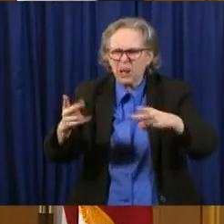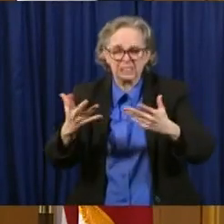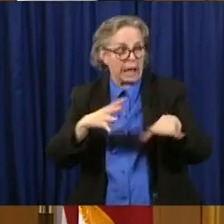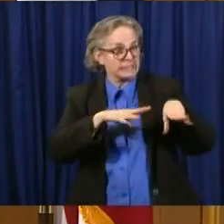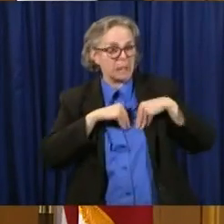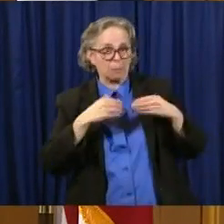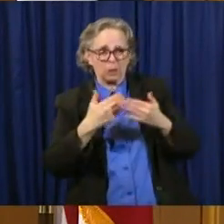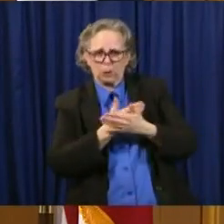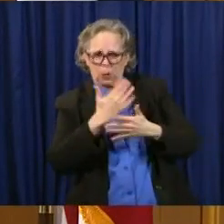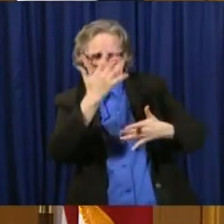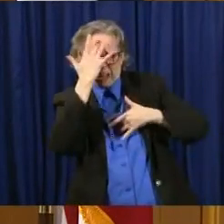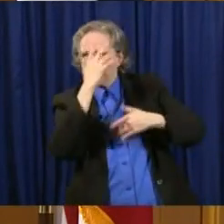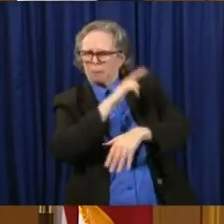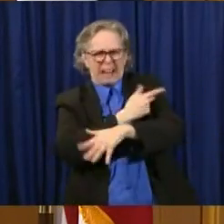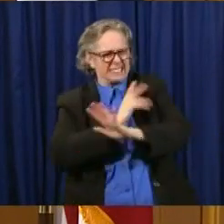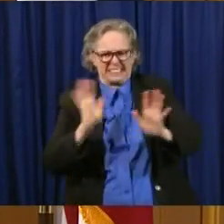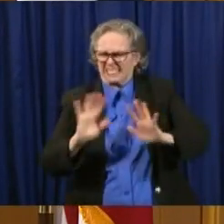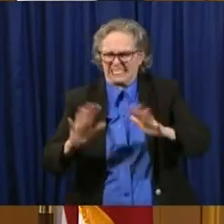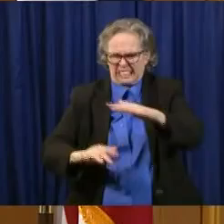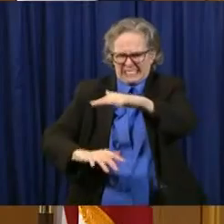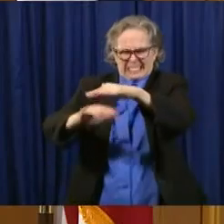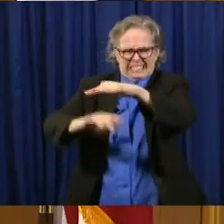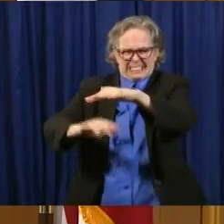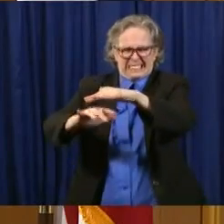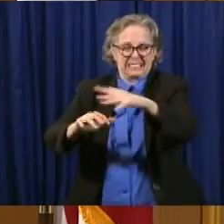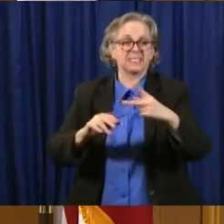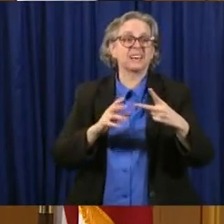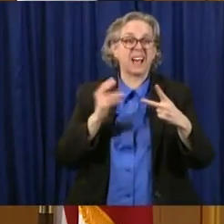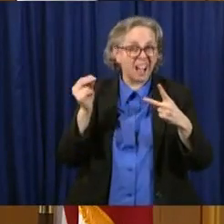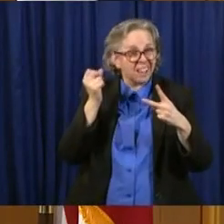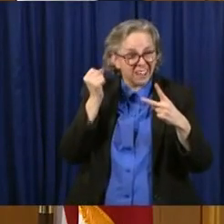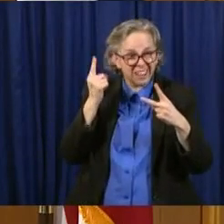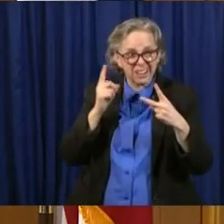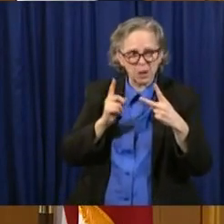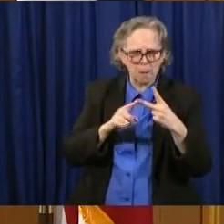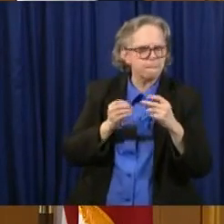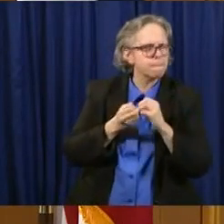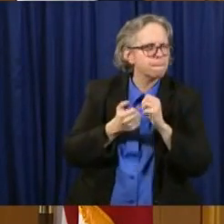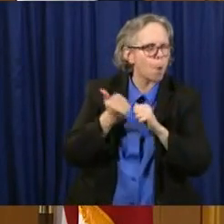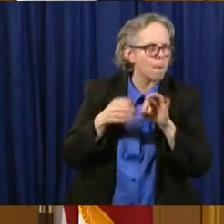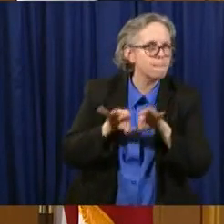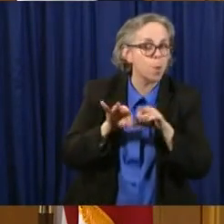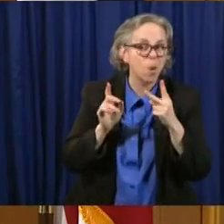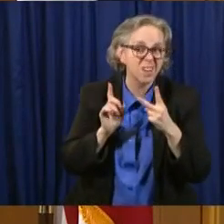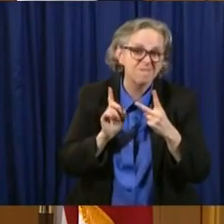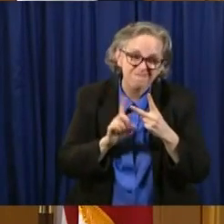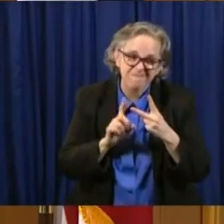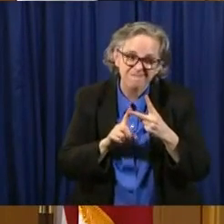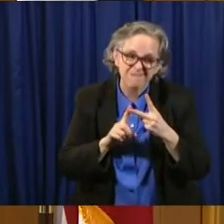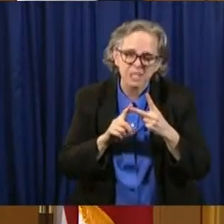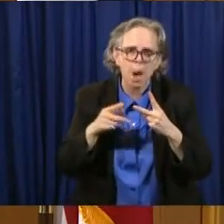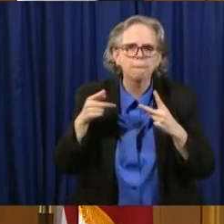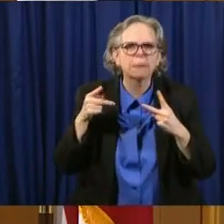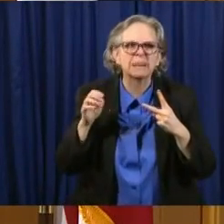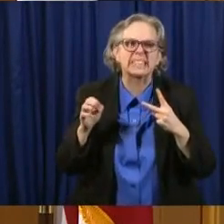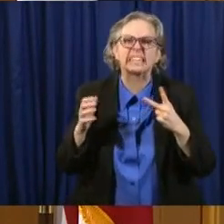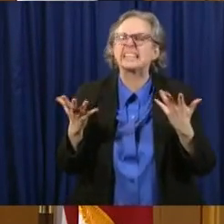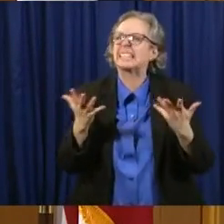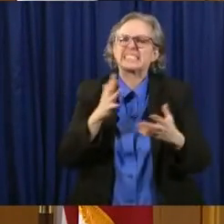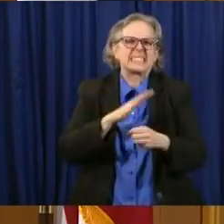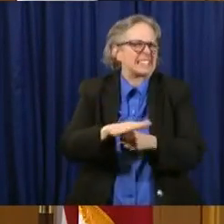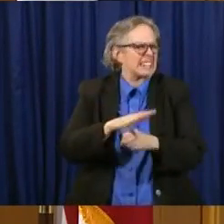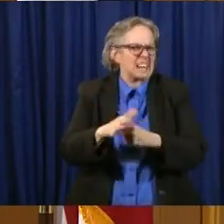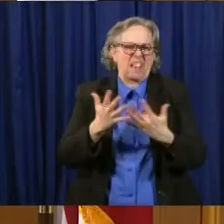patients. Uh, but probably the more important reason, uh, was because of our lack of personal protection equipment.